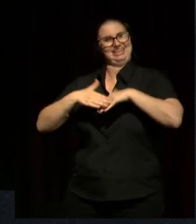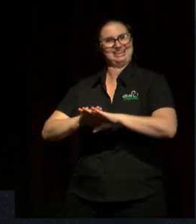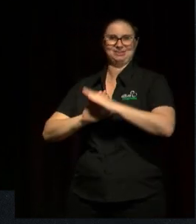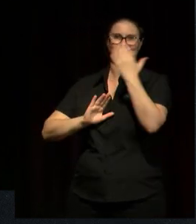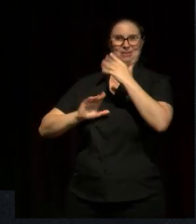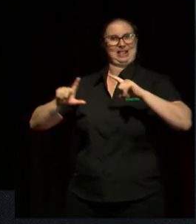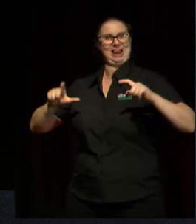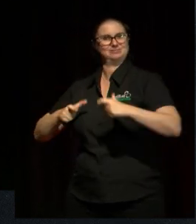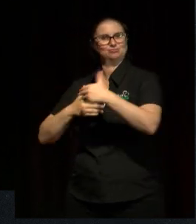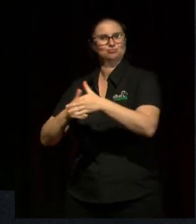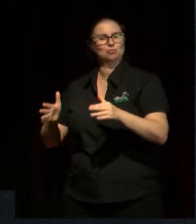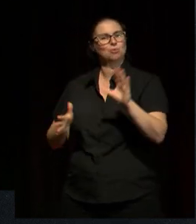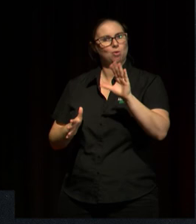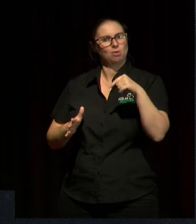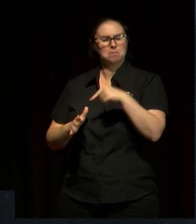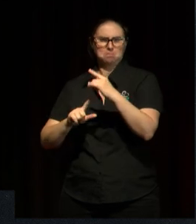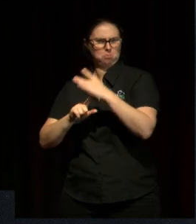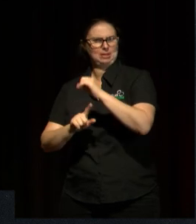classroom is an important element of it.